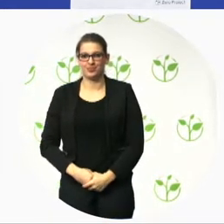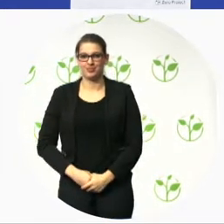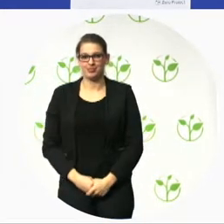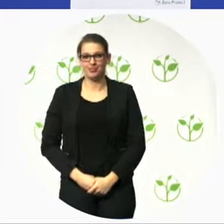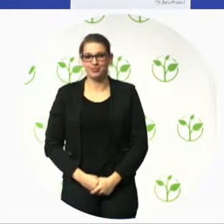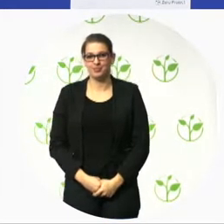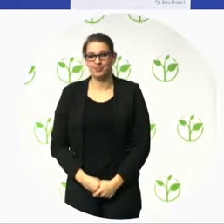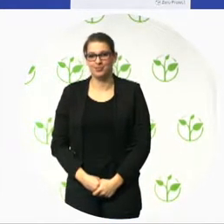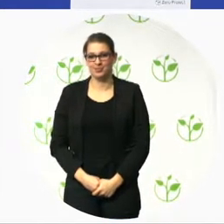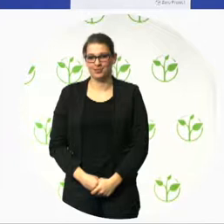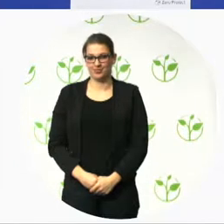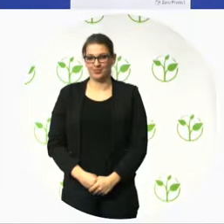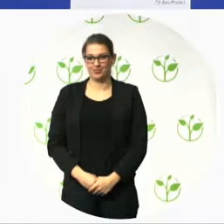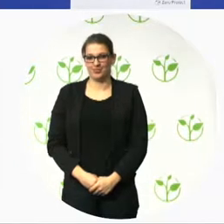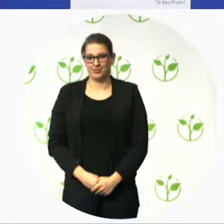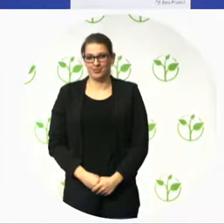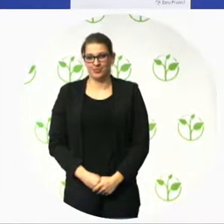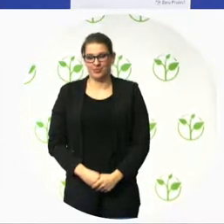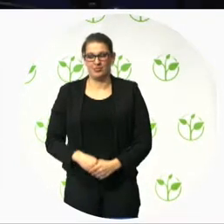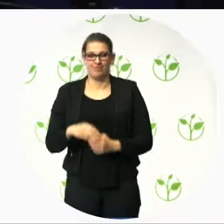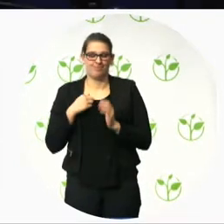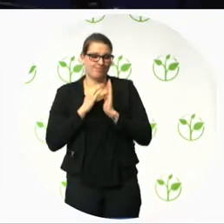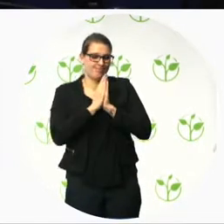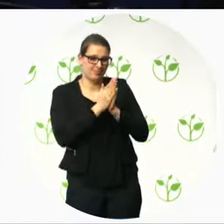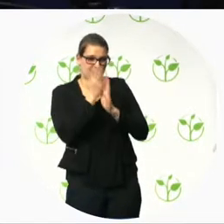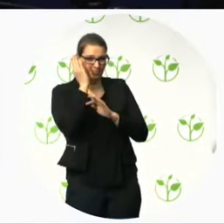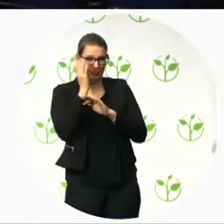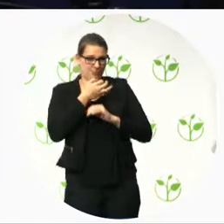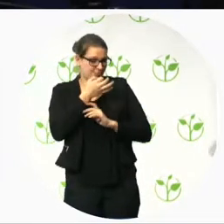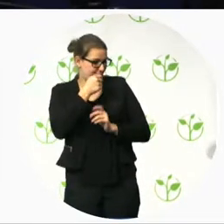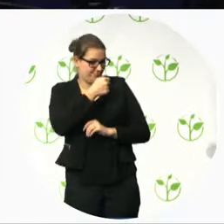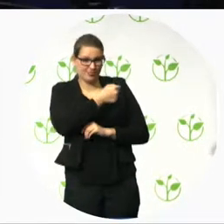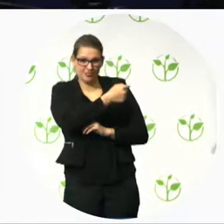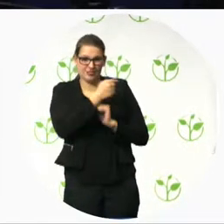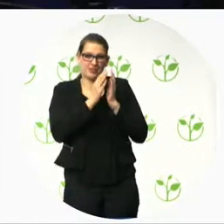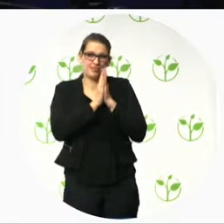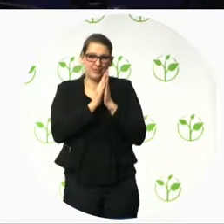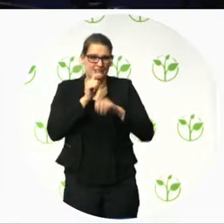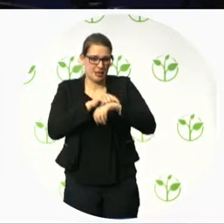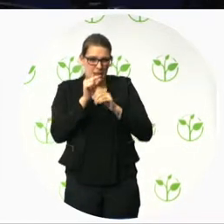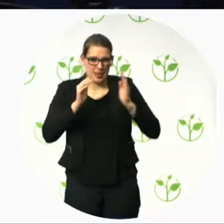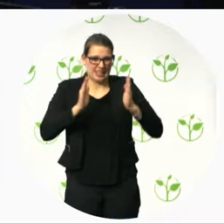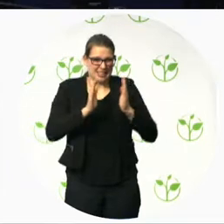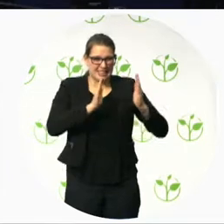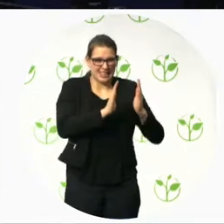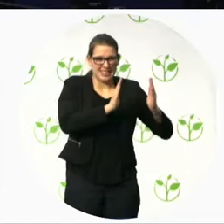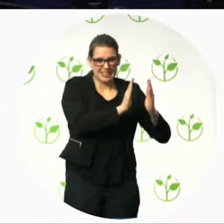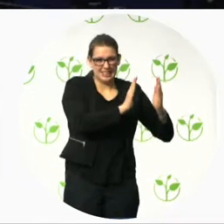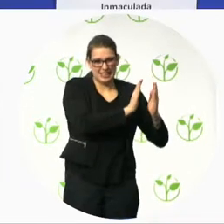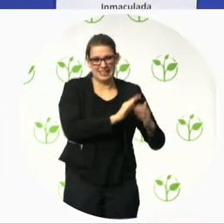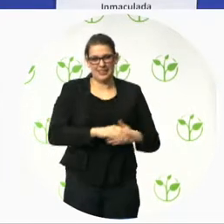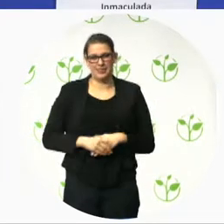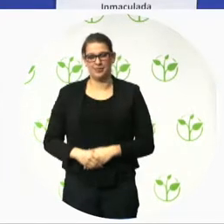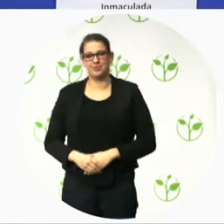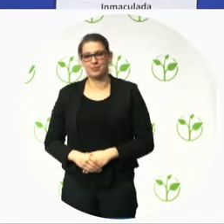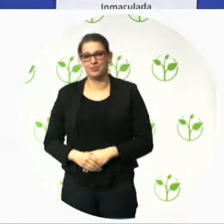do their best to keep to the time and I hope that we will have at the end of the session some